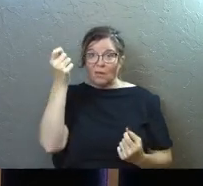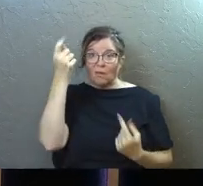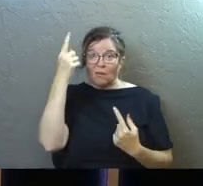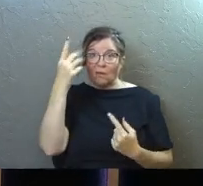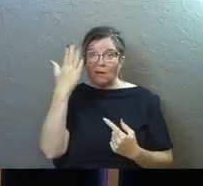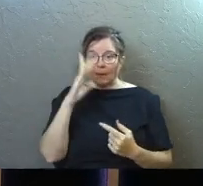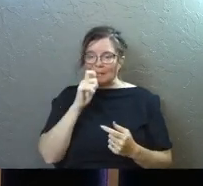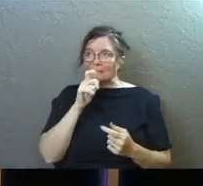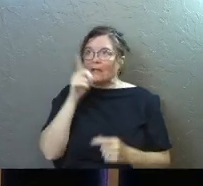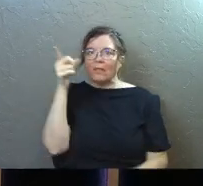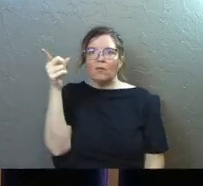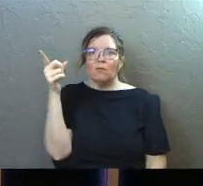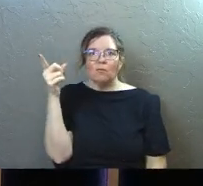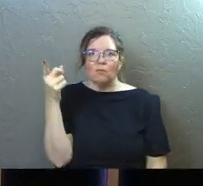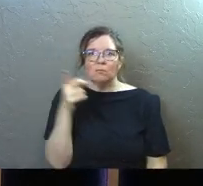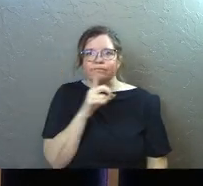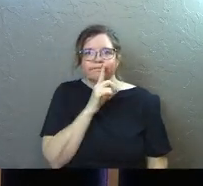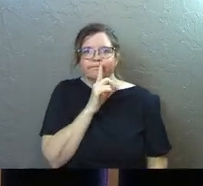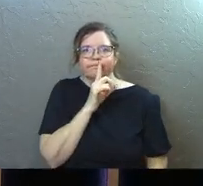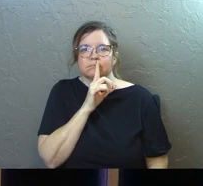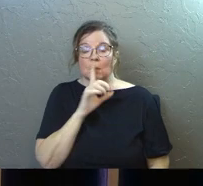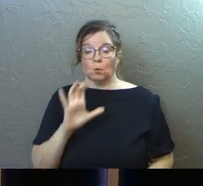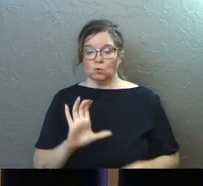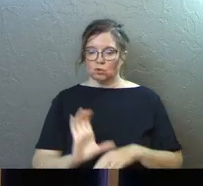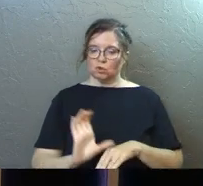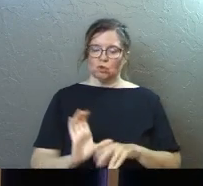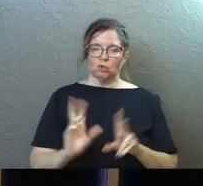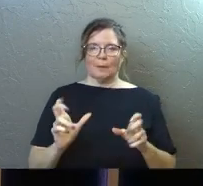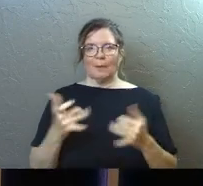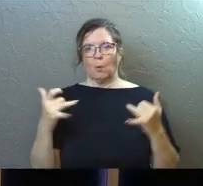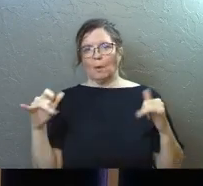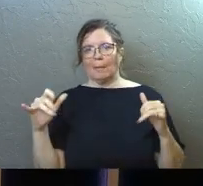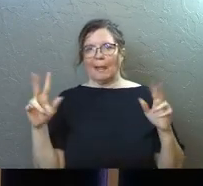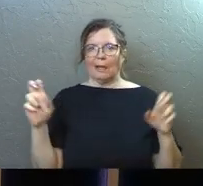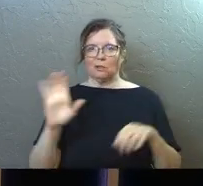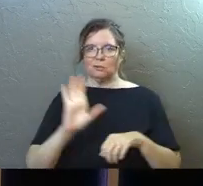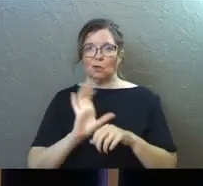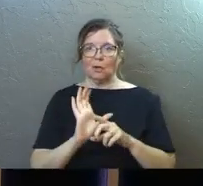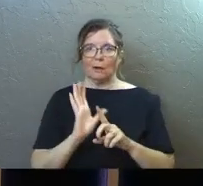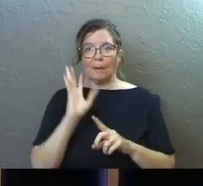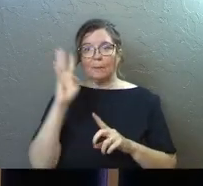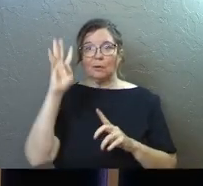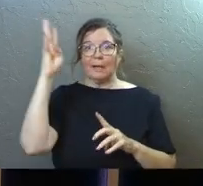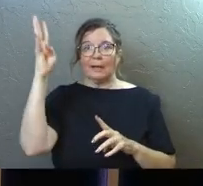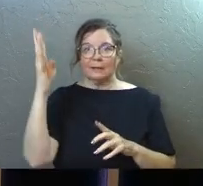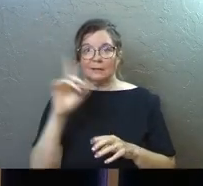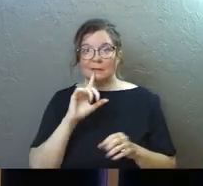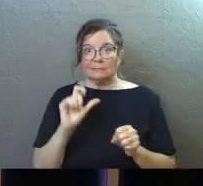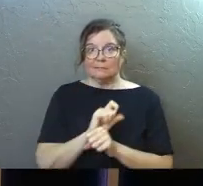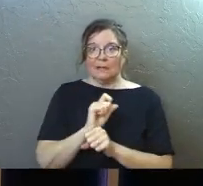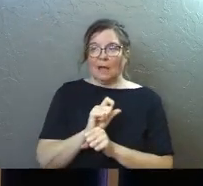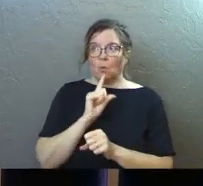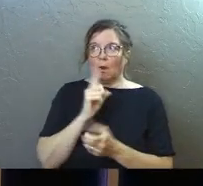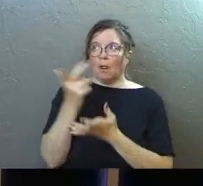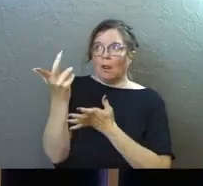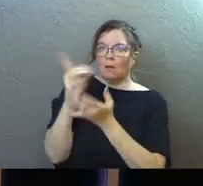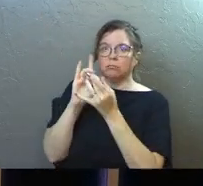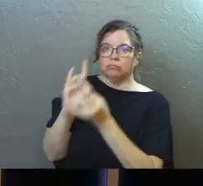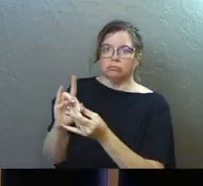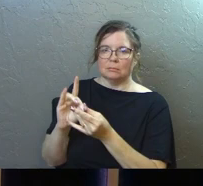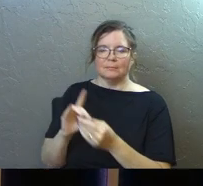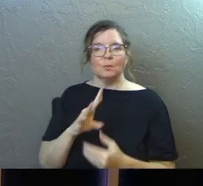isn't actually there. And we're doing church, but what we're doing is we're playing church, and we're pretending. I've talked about this a few weeks ago,